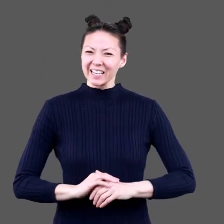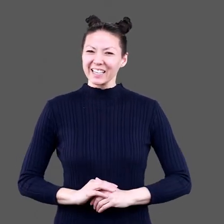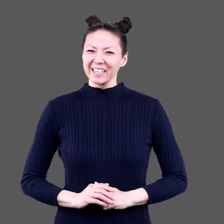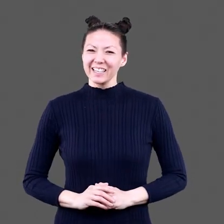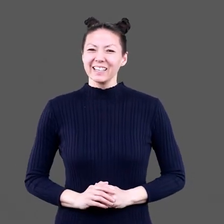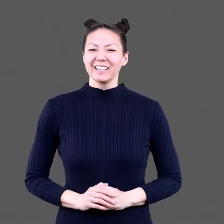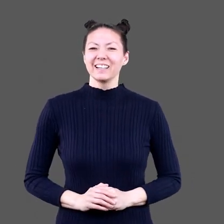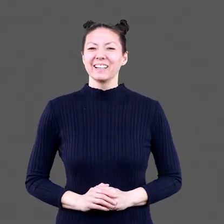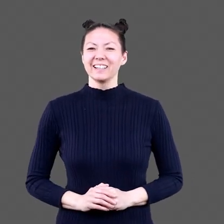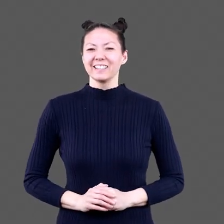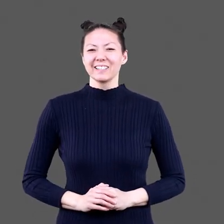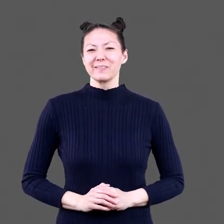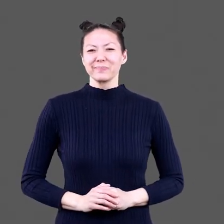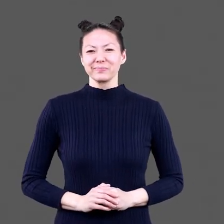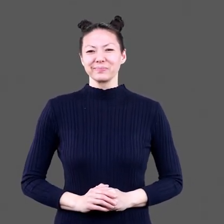Congratulations!